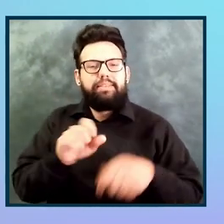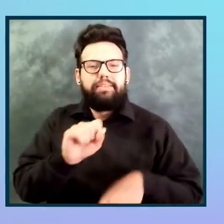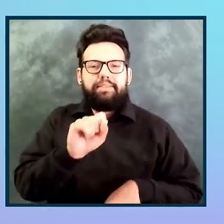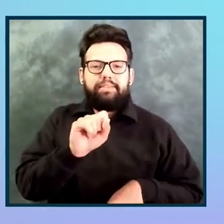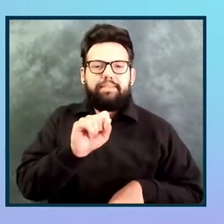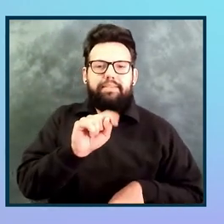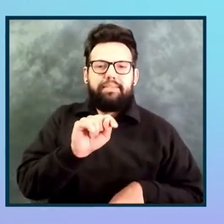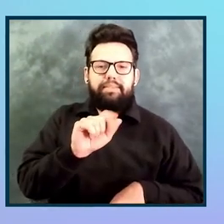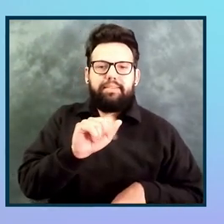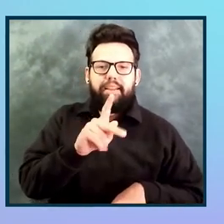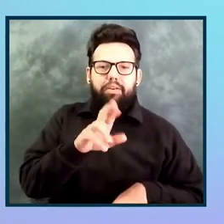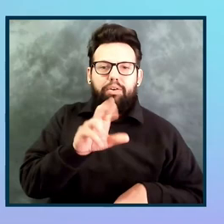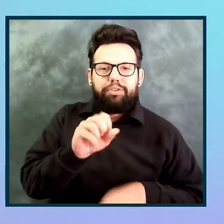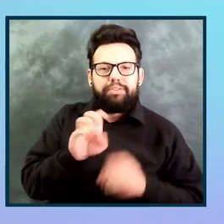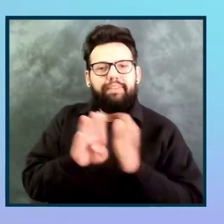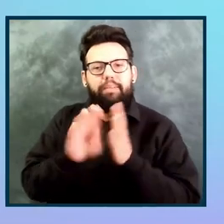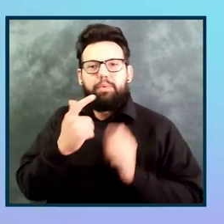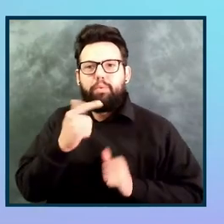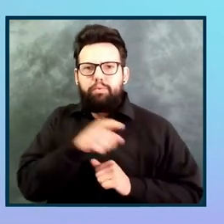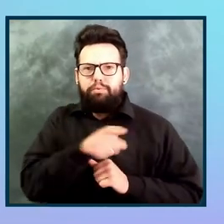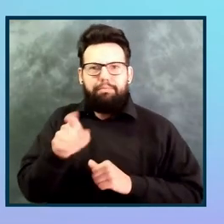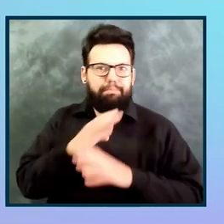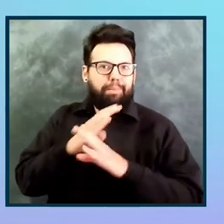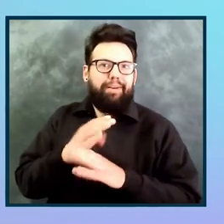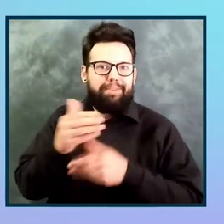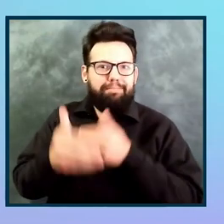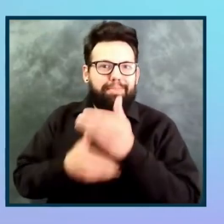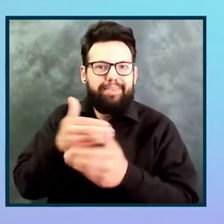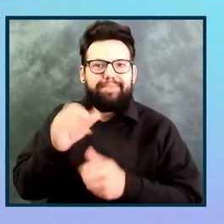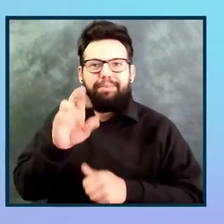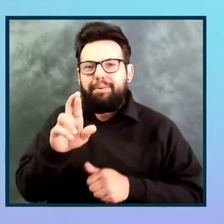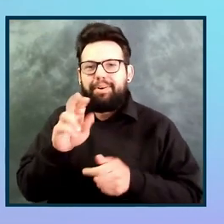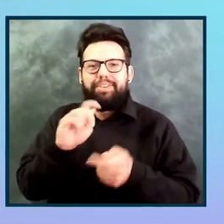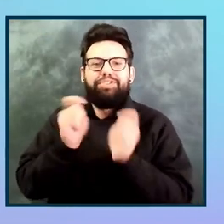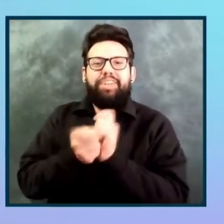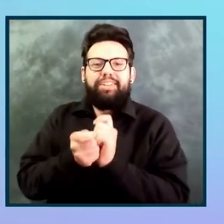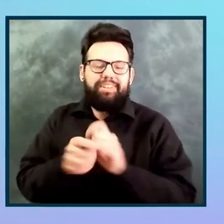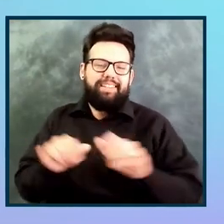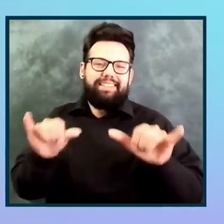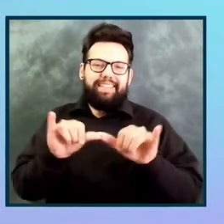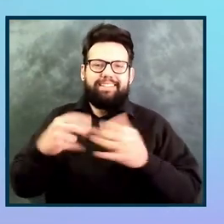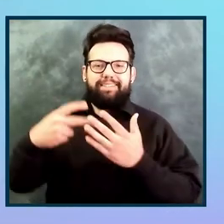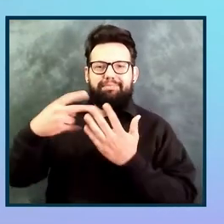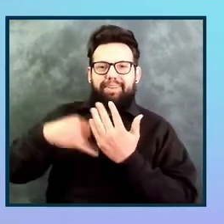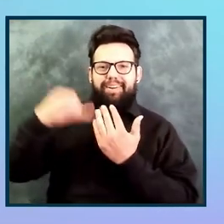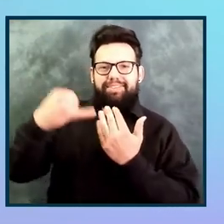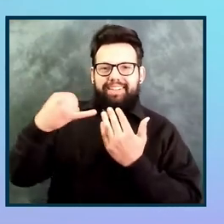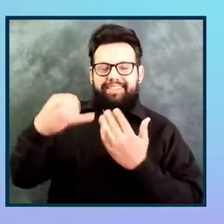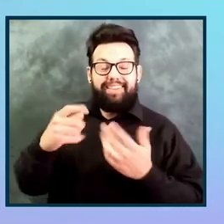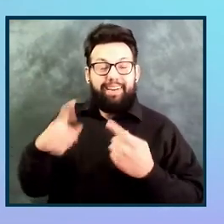blockers that contribute to scope creep? You are my blocker.